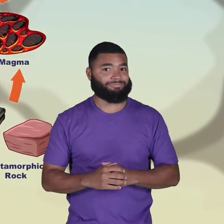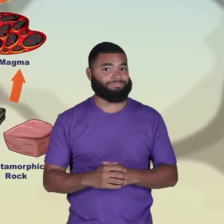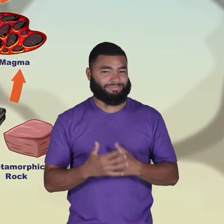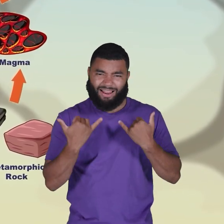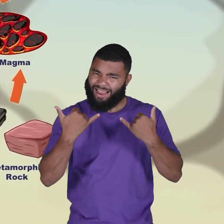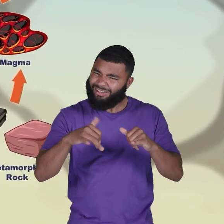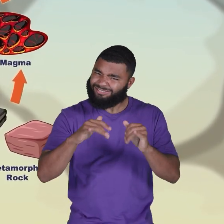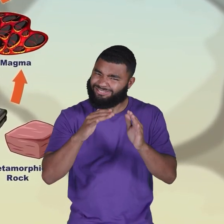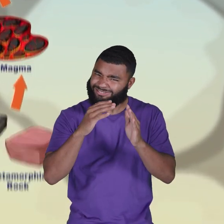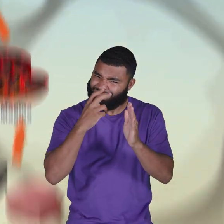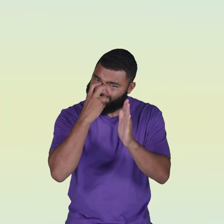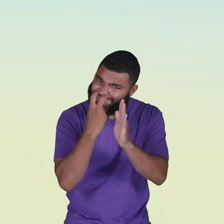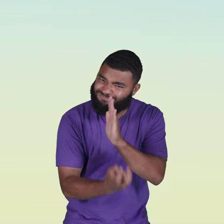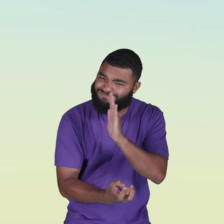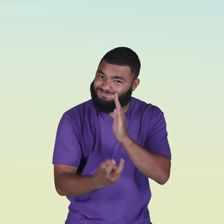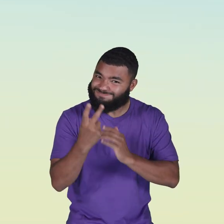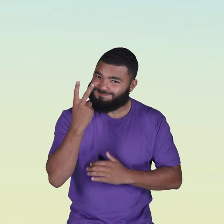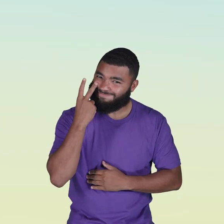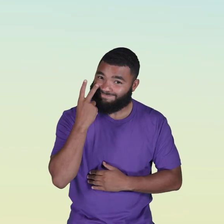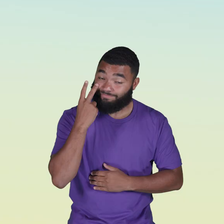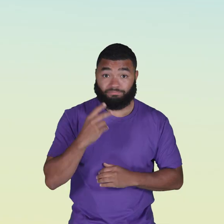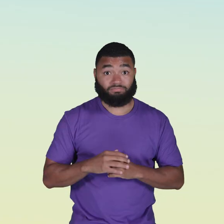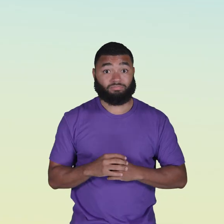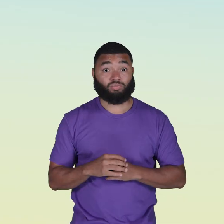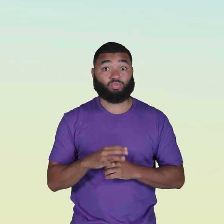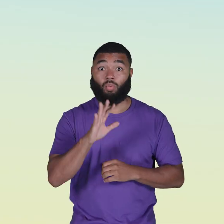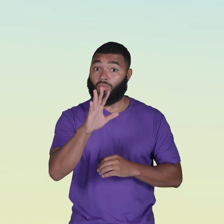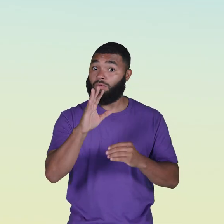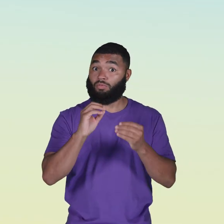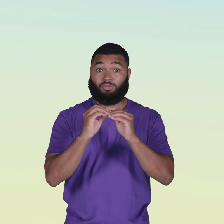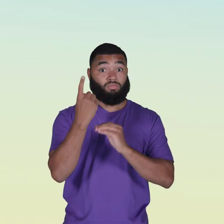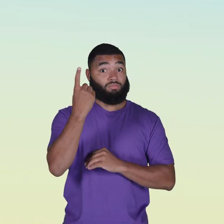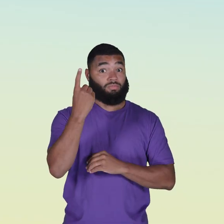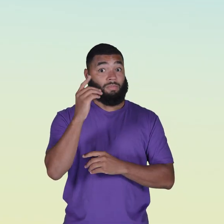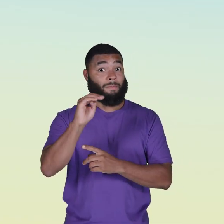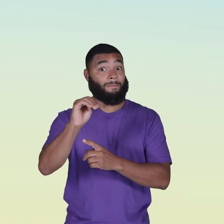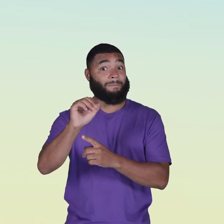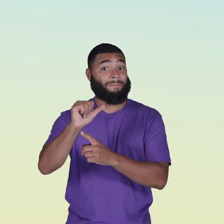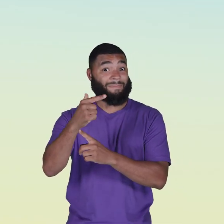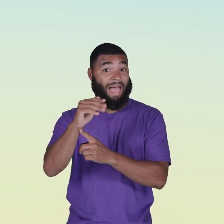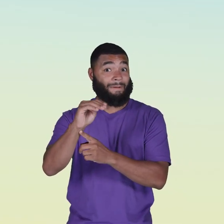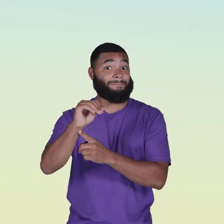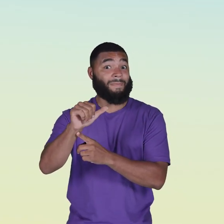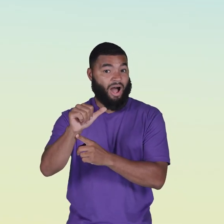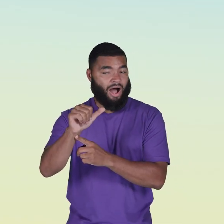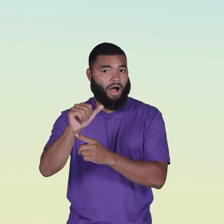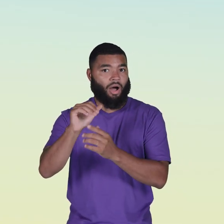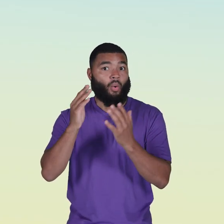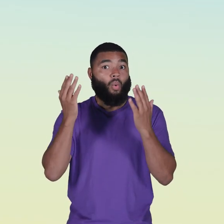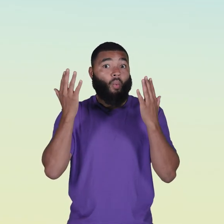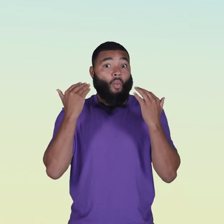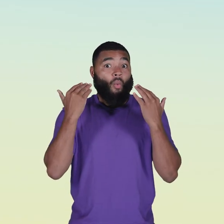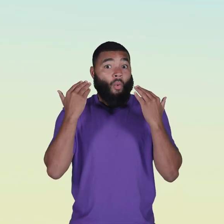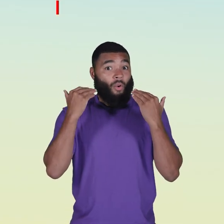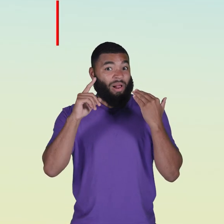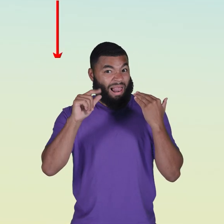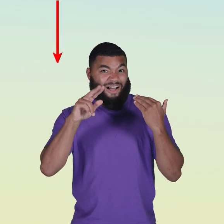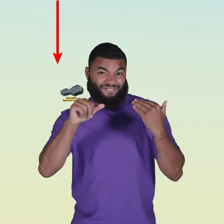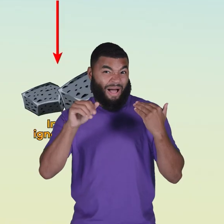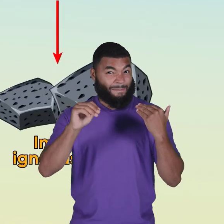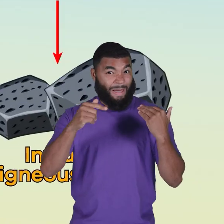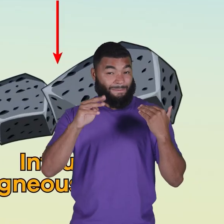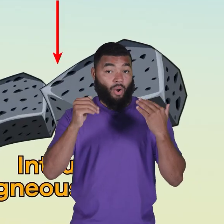of the rock cycle. 1. Magma cools and crystallizes beneath the Earth's crust,